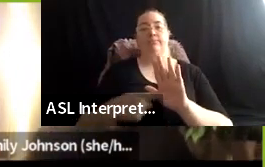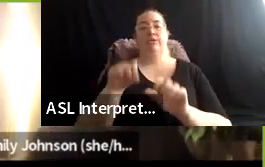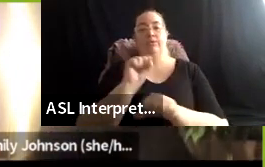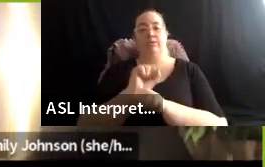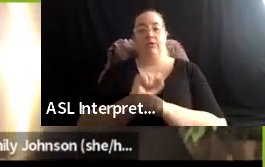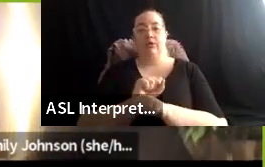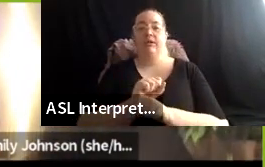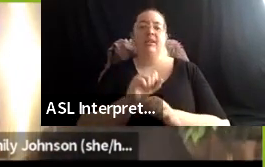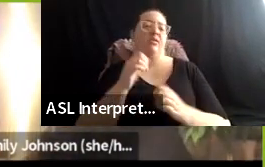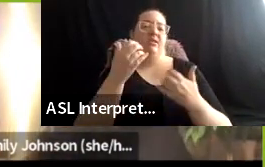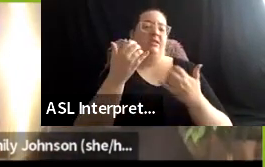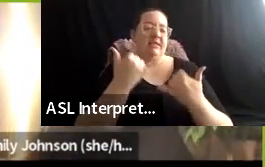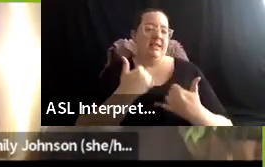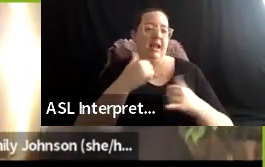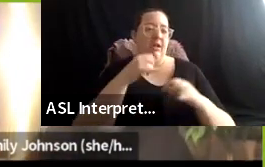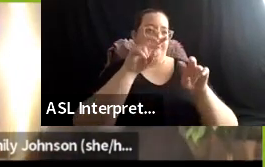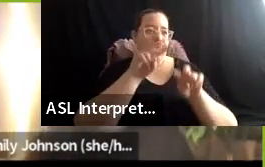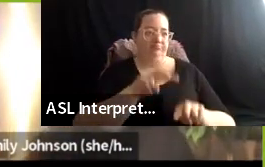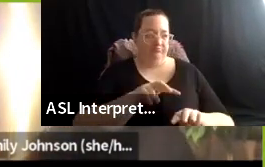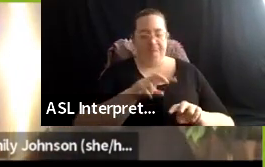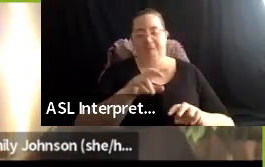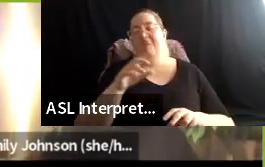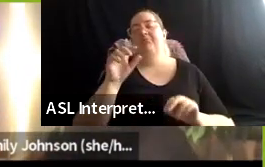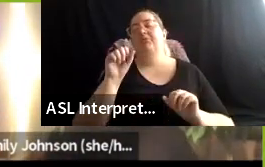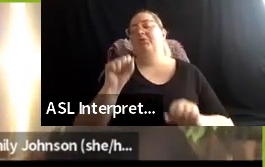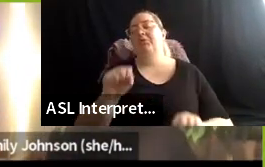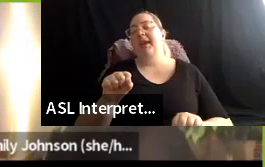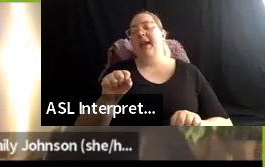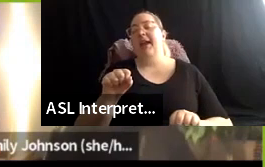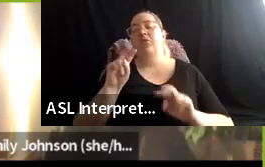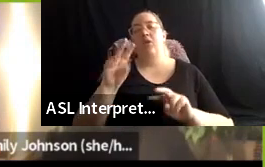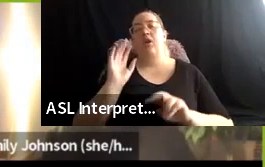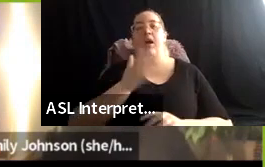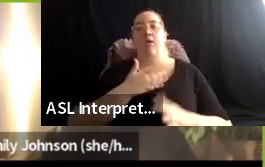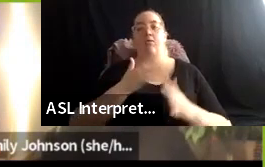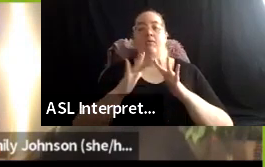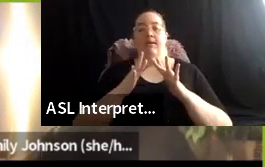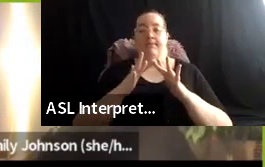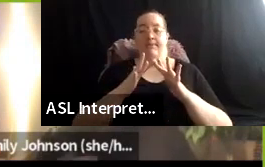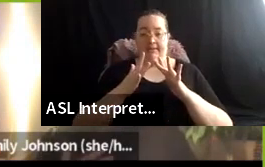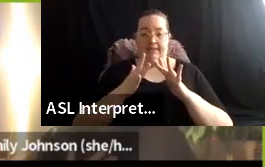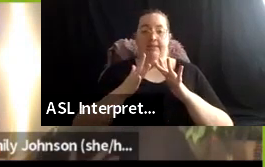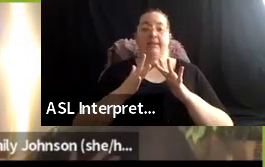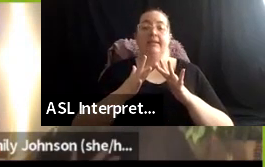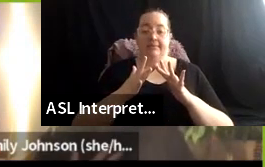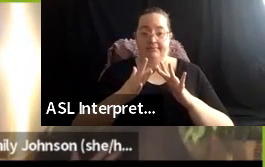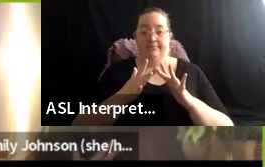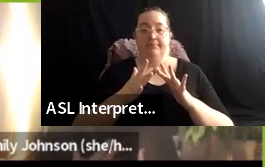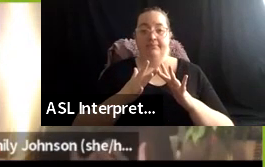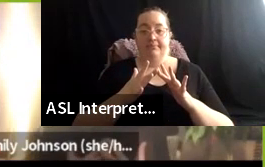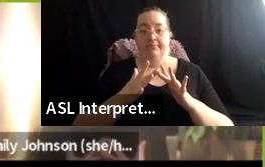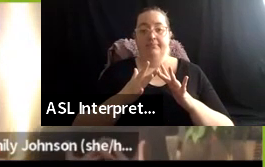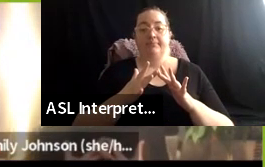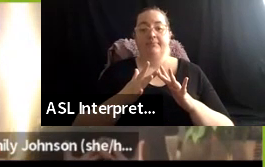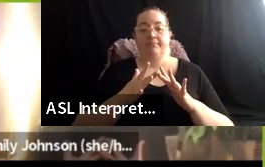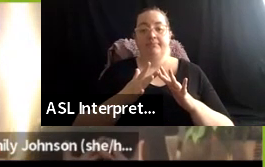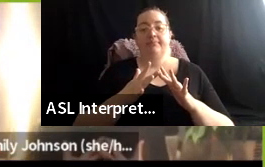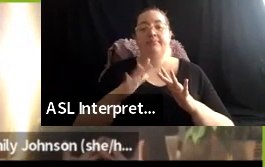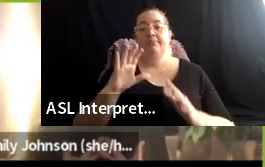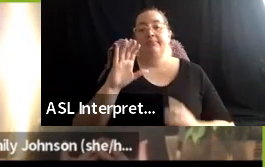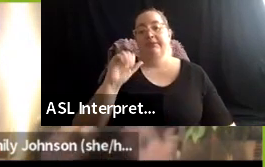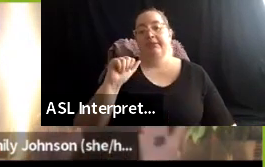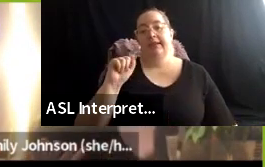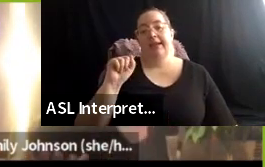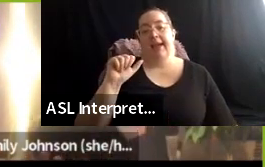it now, but you can find it on our website, catalystdance.com under the projects. Um, we, um,